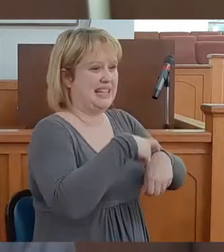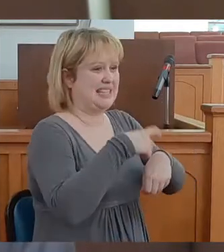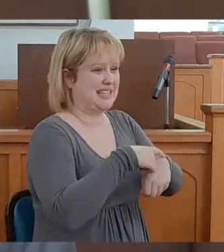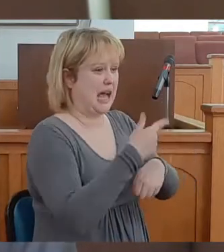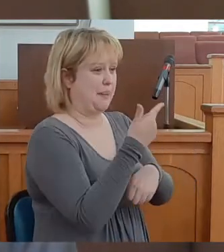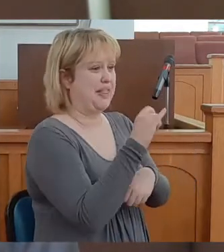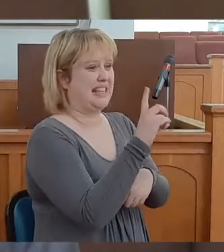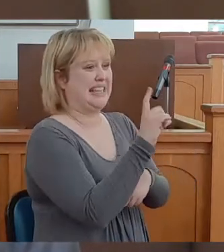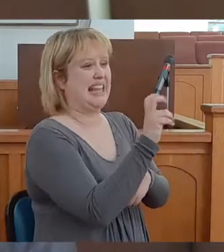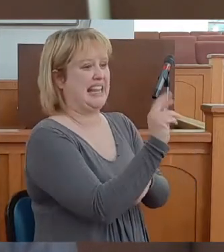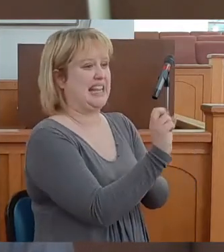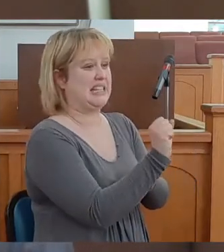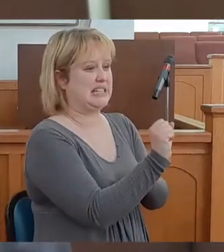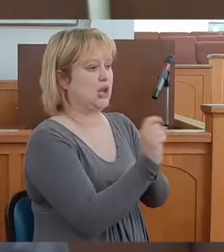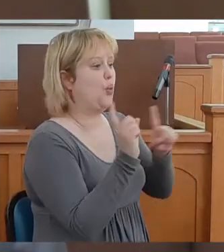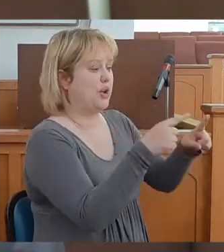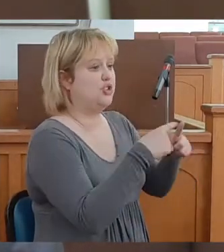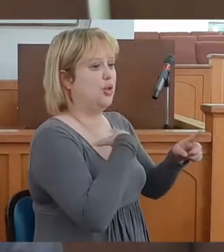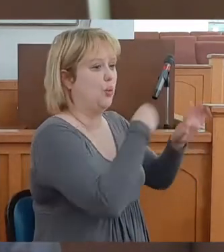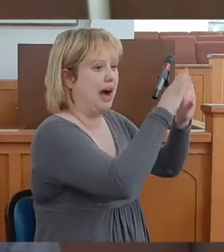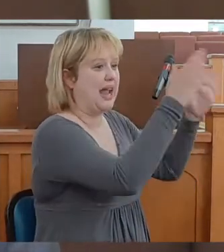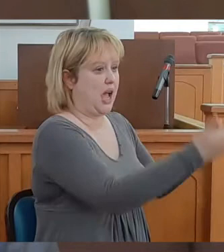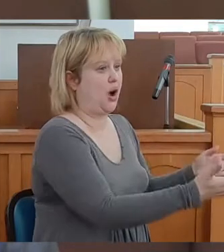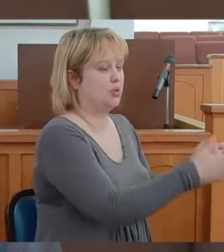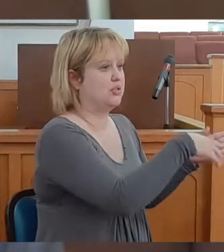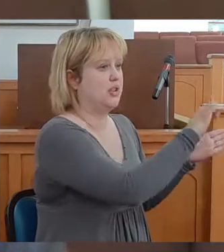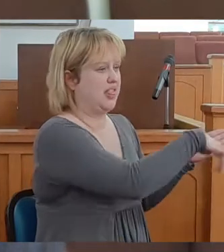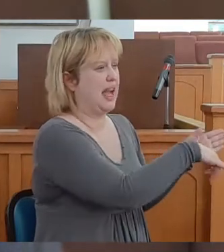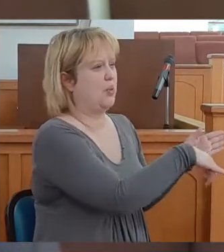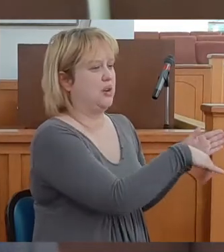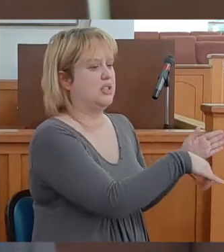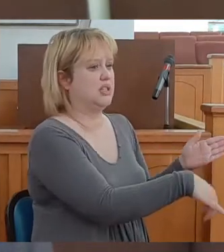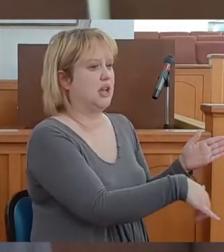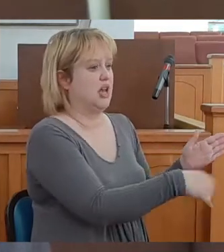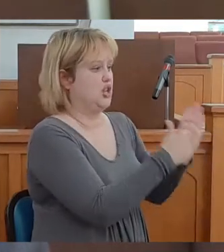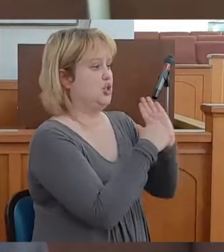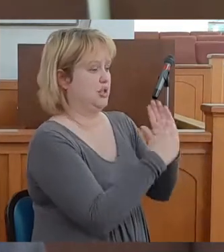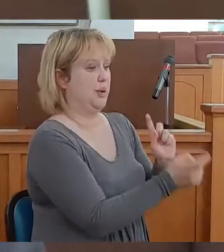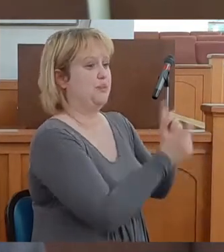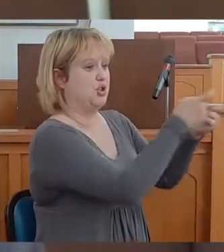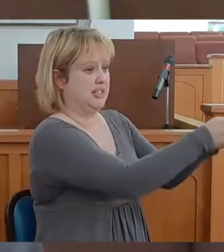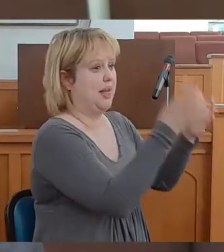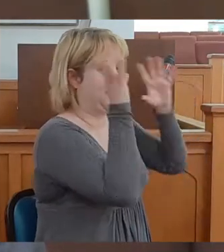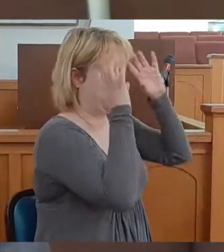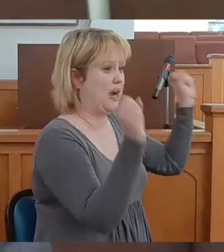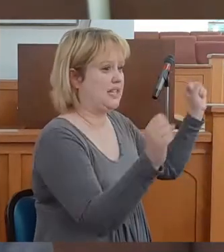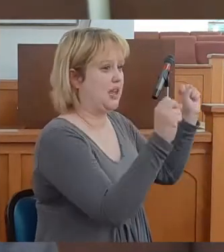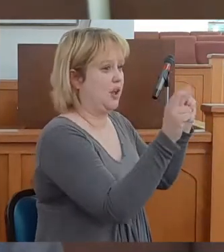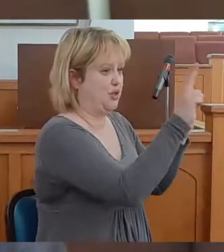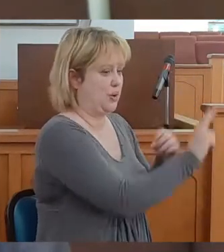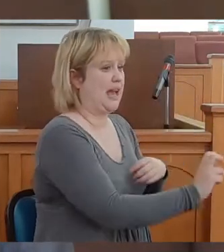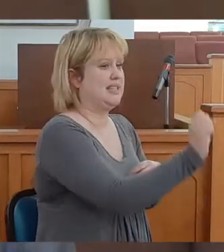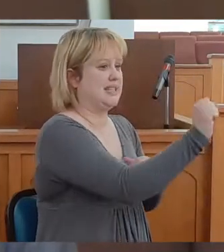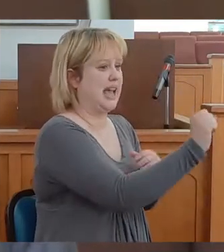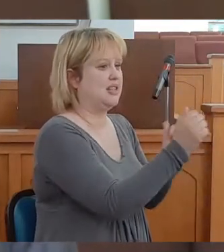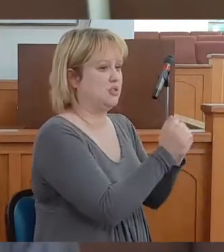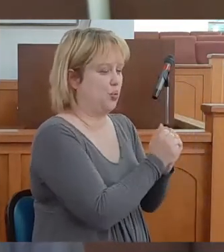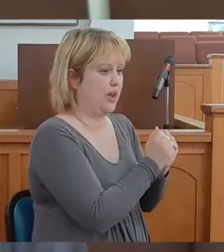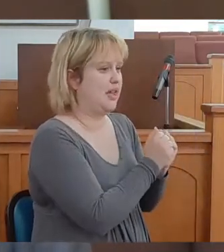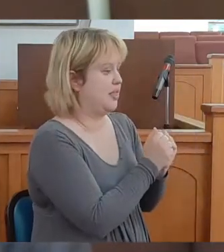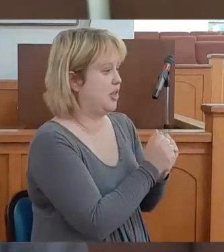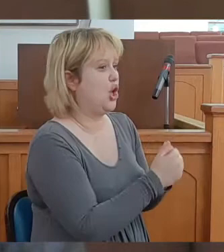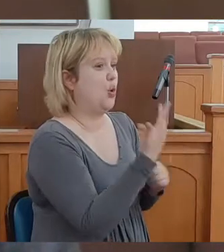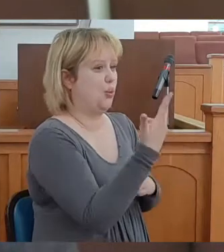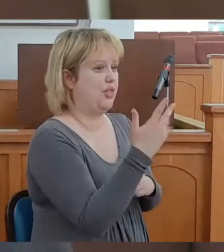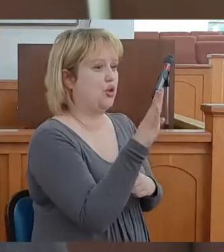the Gideons went to the White House that was to present the President of the United States with the 3